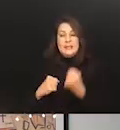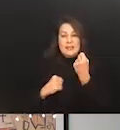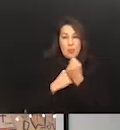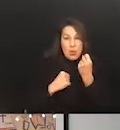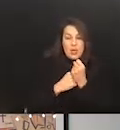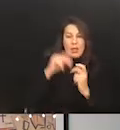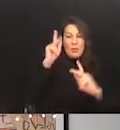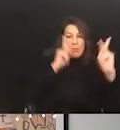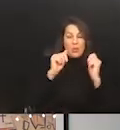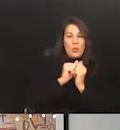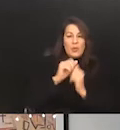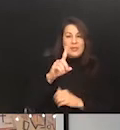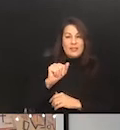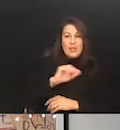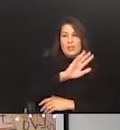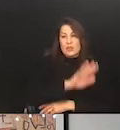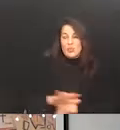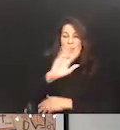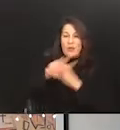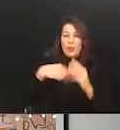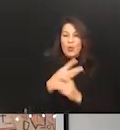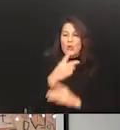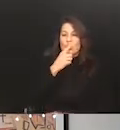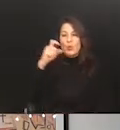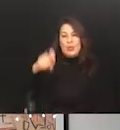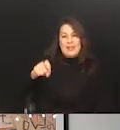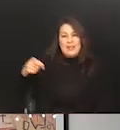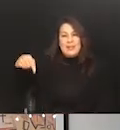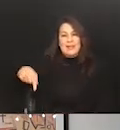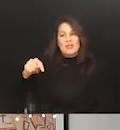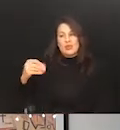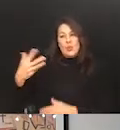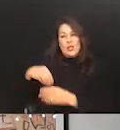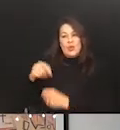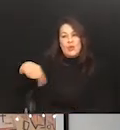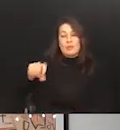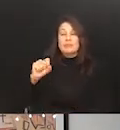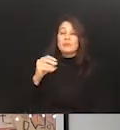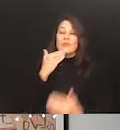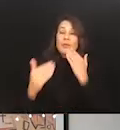disabilities around the world who need these things to include them. So thank you.